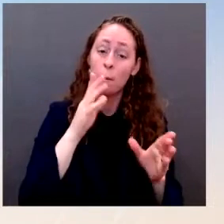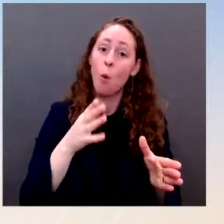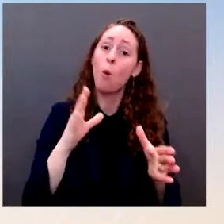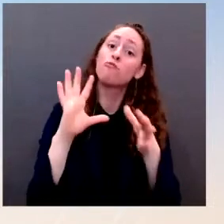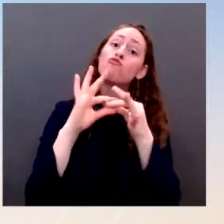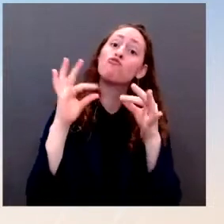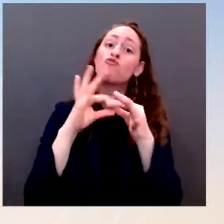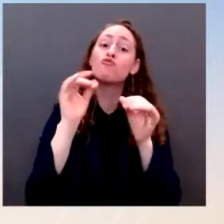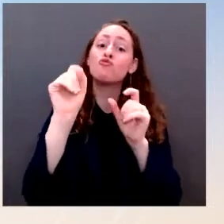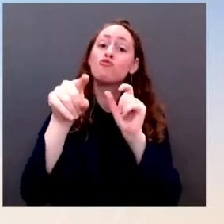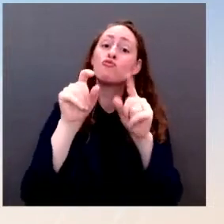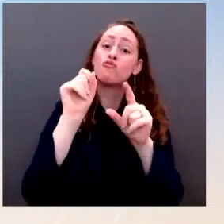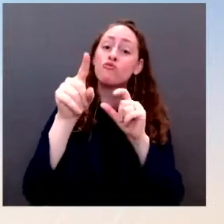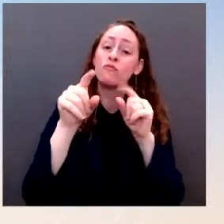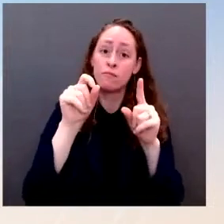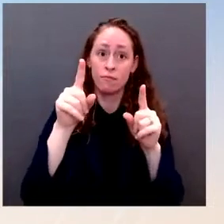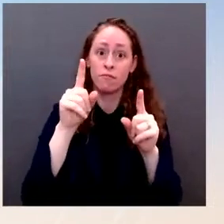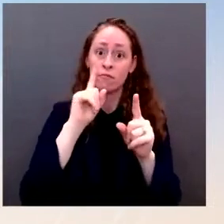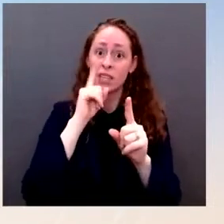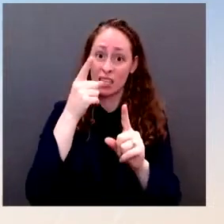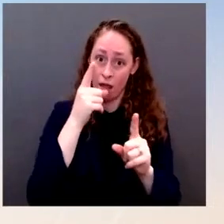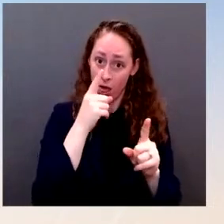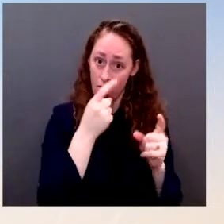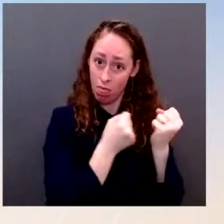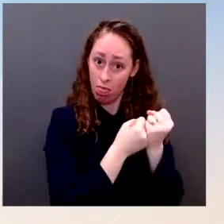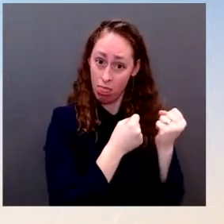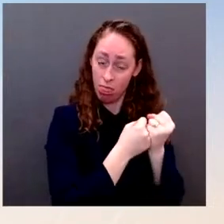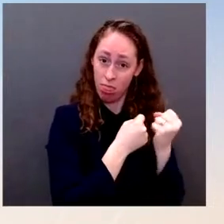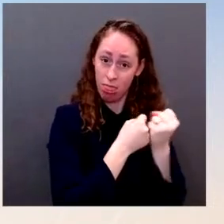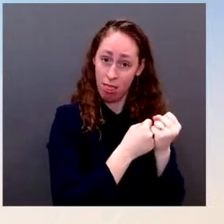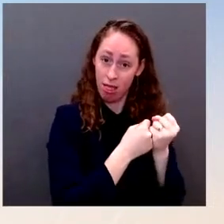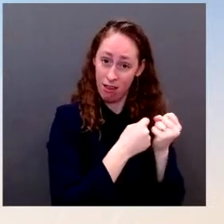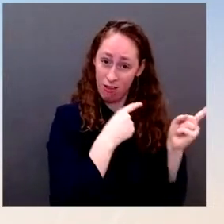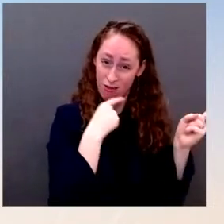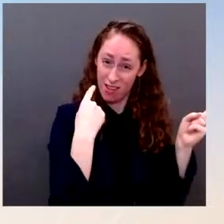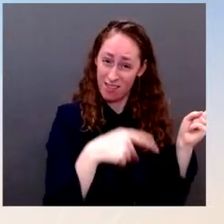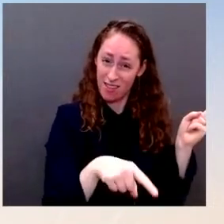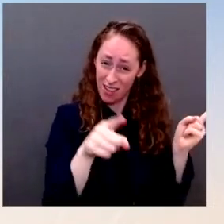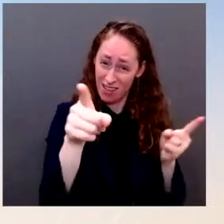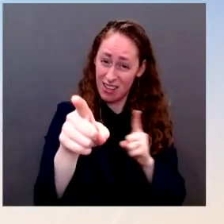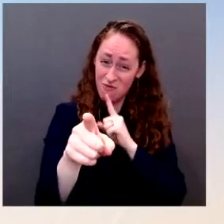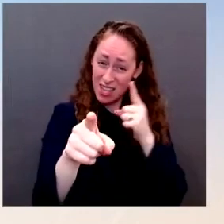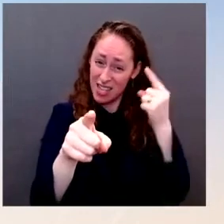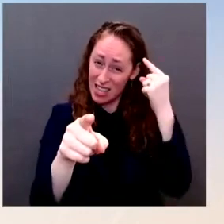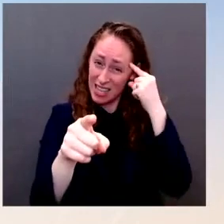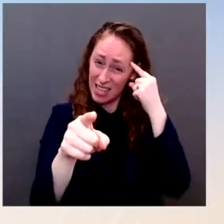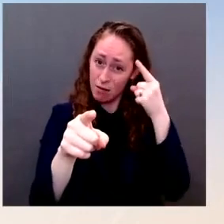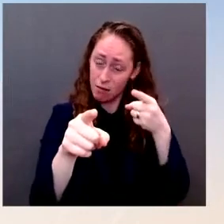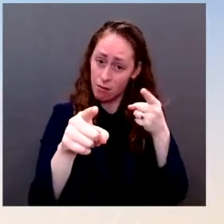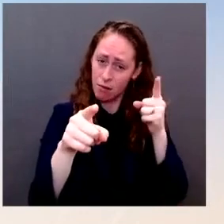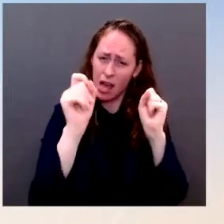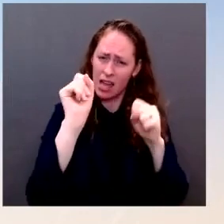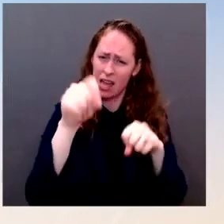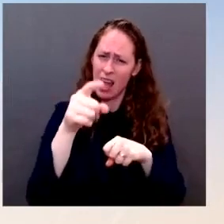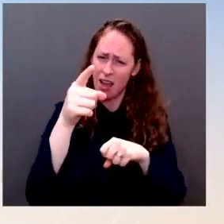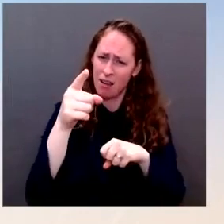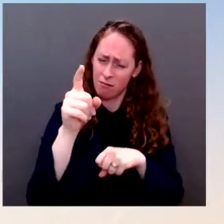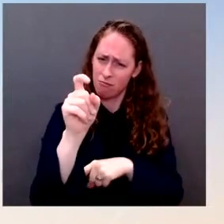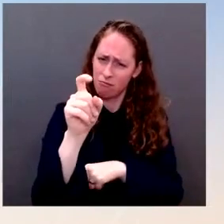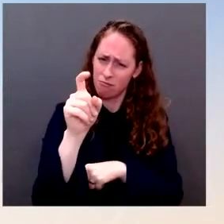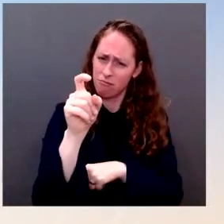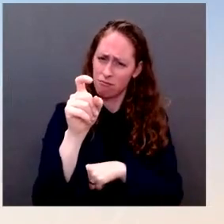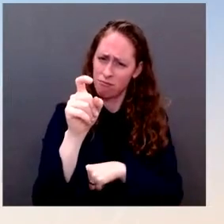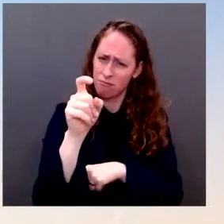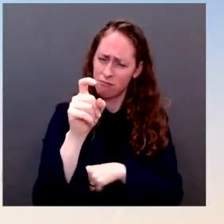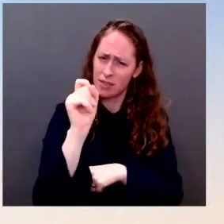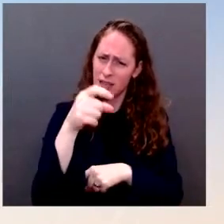second of all, will you be offering evidence of your claims with respect to what happened in Syria when they become available? Ms. Absolutely. And